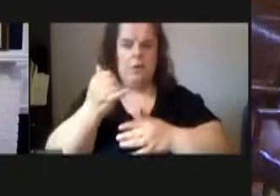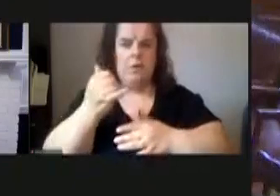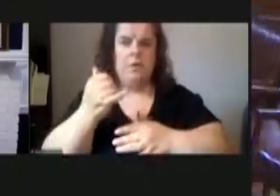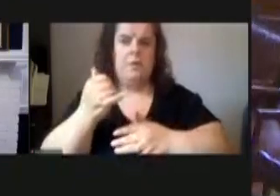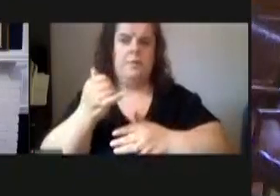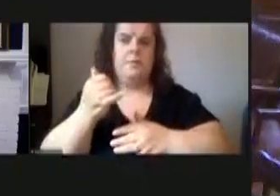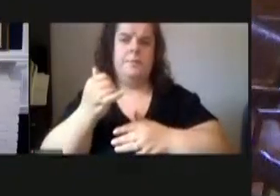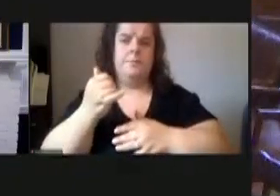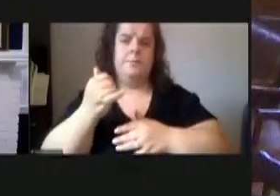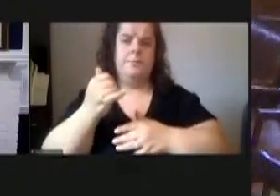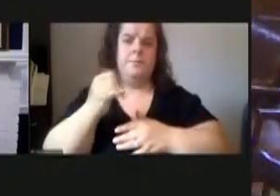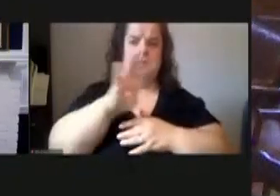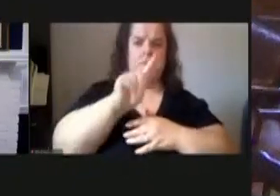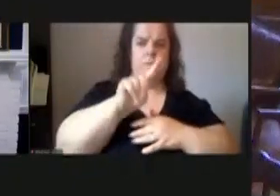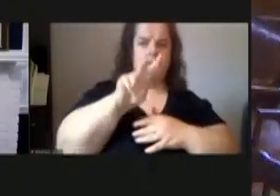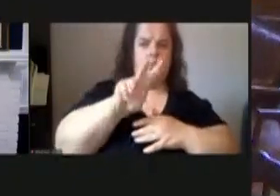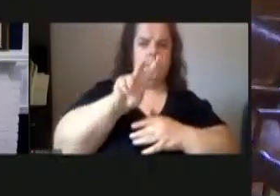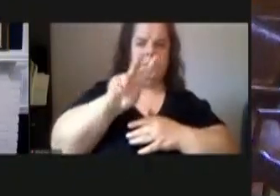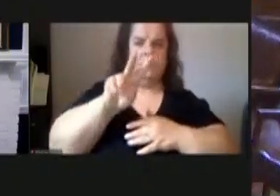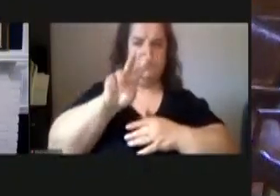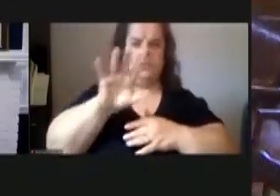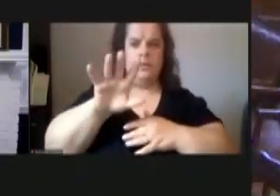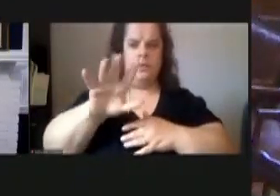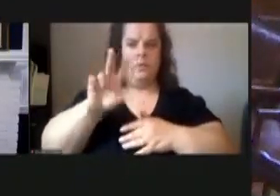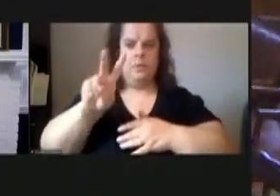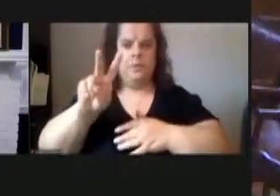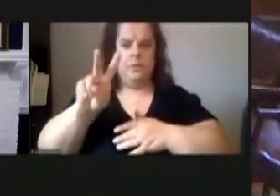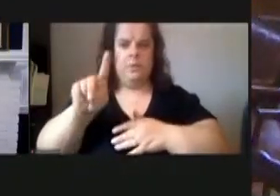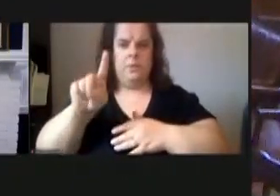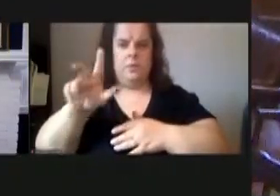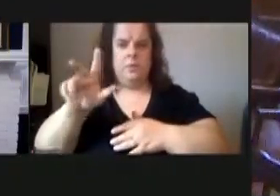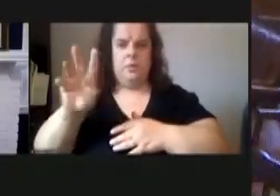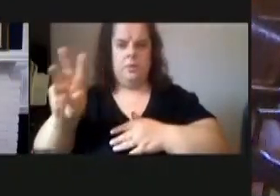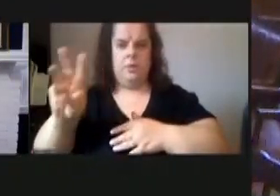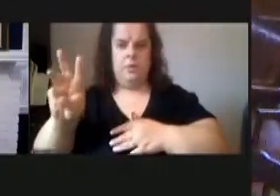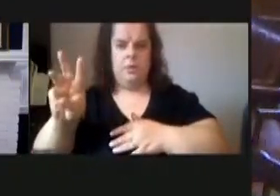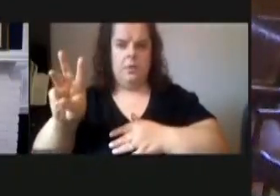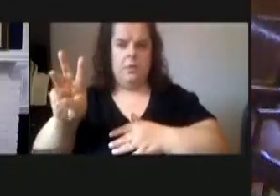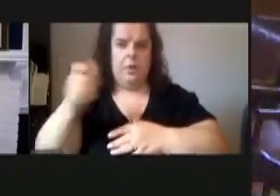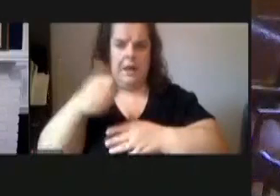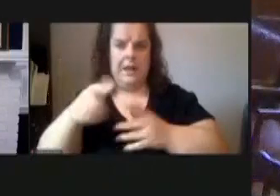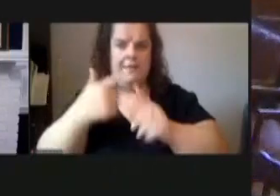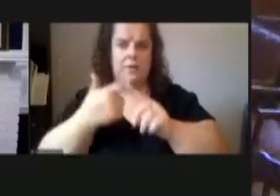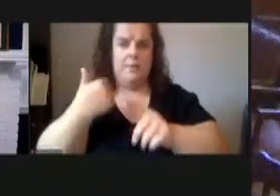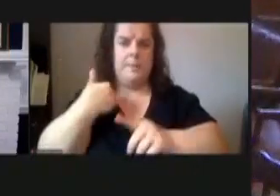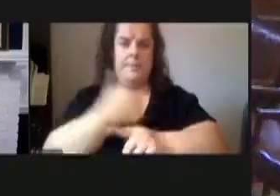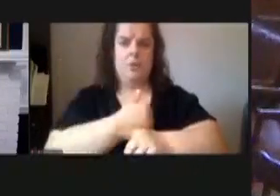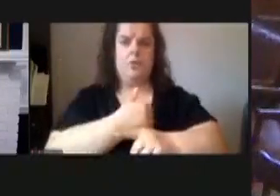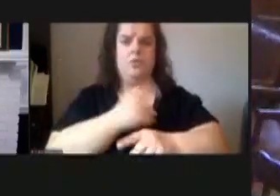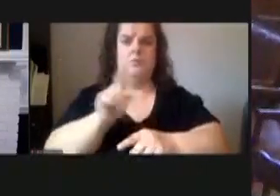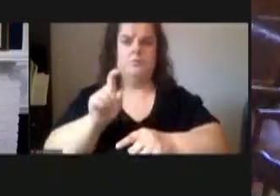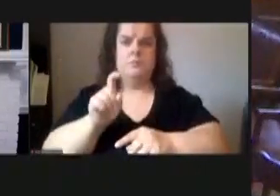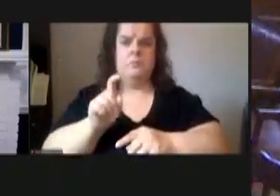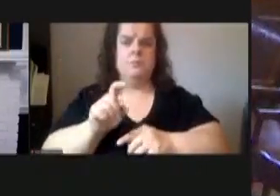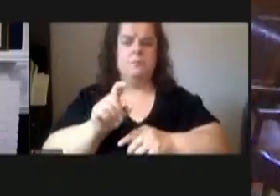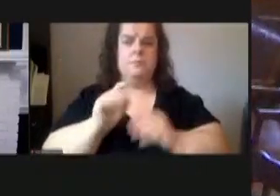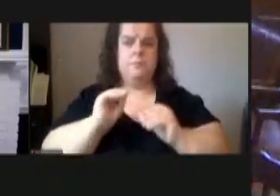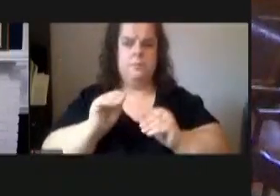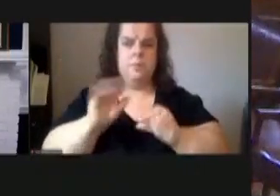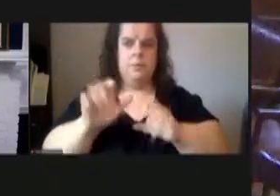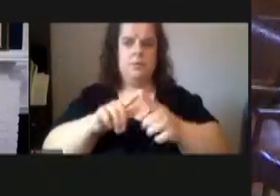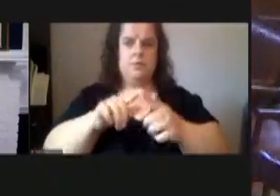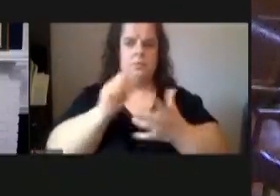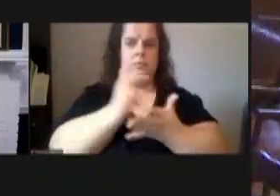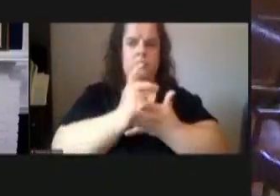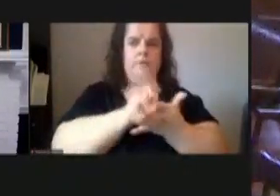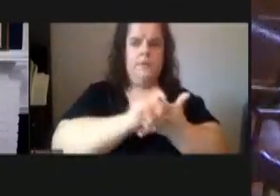CALL THE CLERK'S OFFICE AT 412-255-2138 IS THERE ANYTHING FROM MEMBERS IF NOT NEED A MOTION TO APPROVE THE